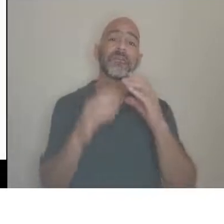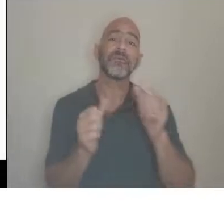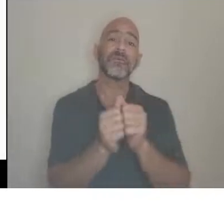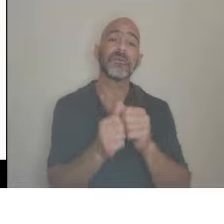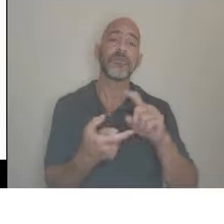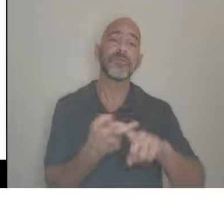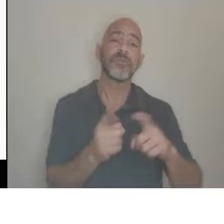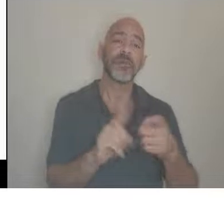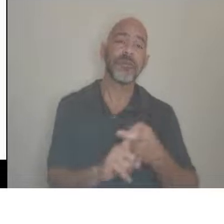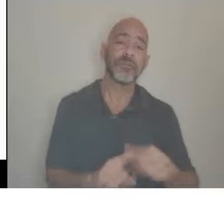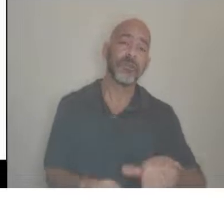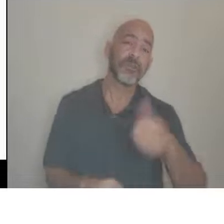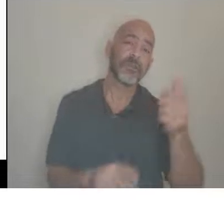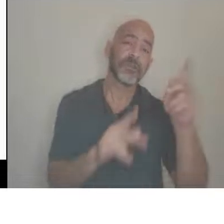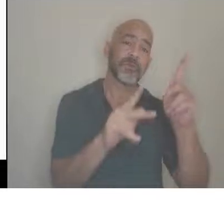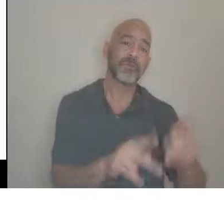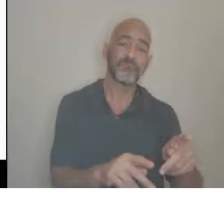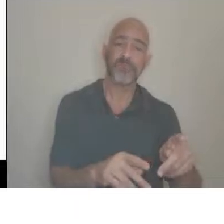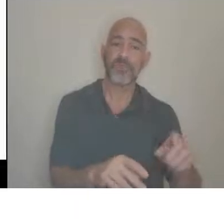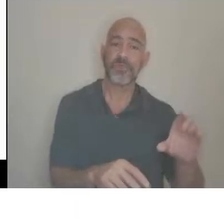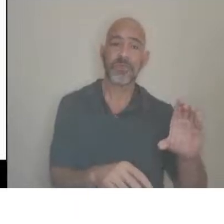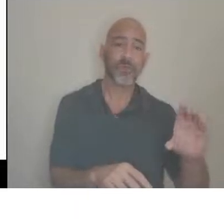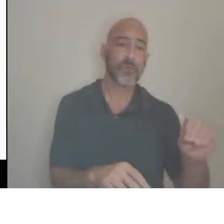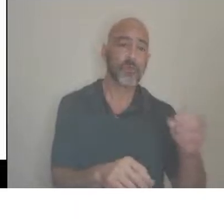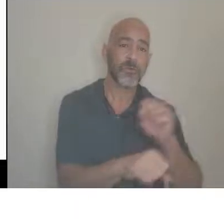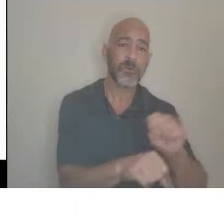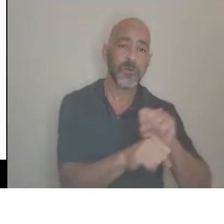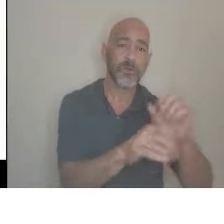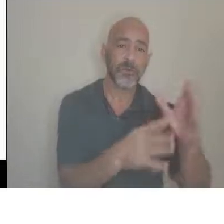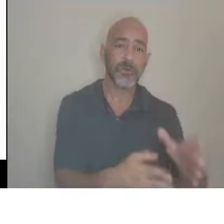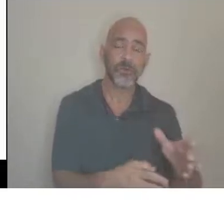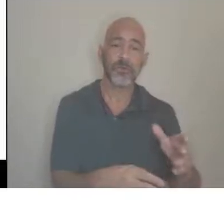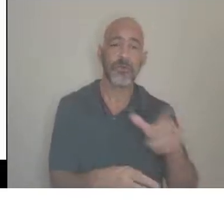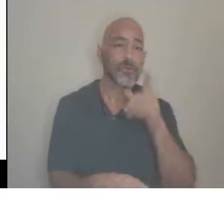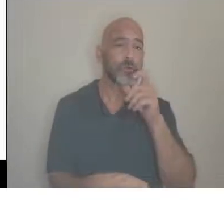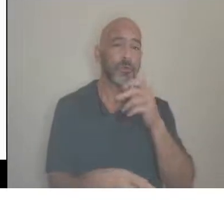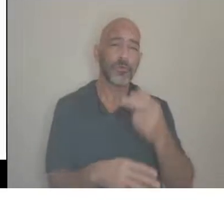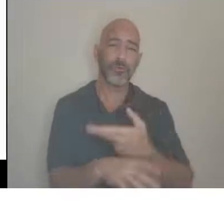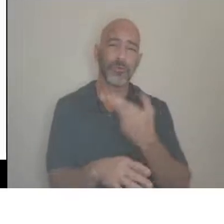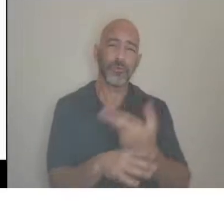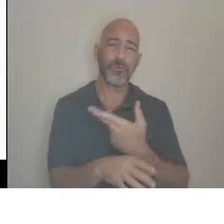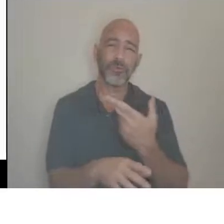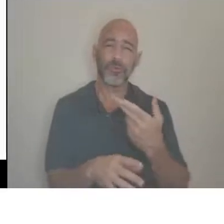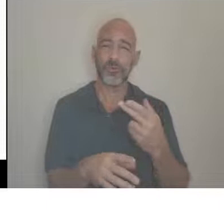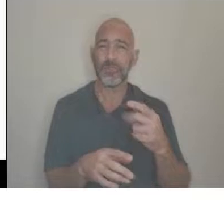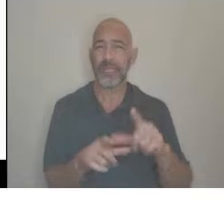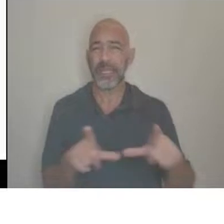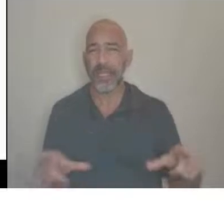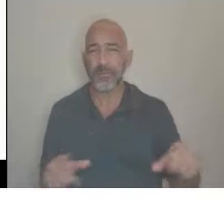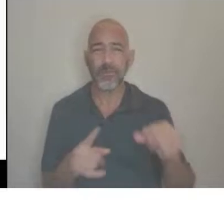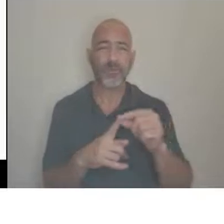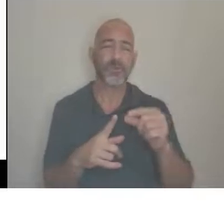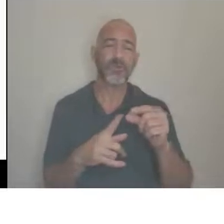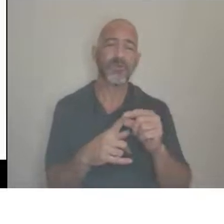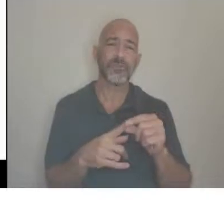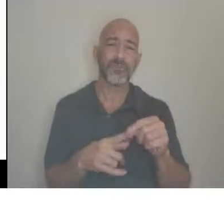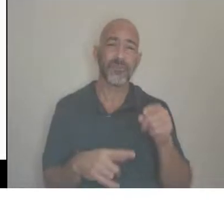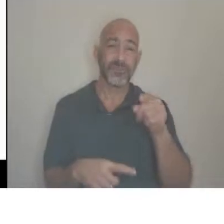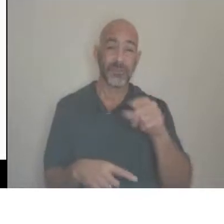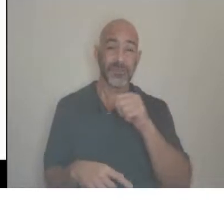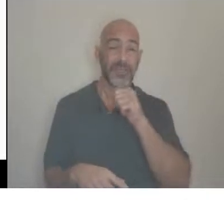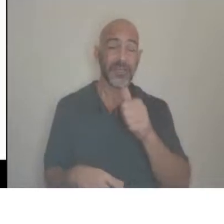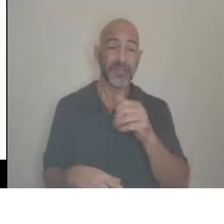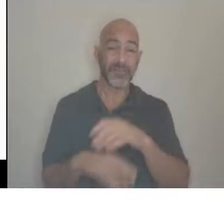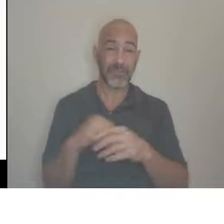or a coworker who's using terminology or acting in ways you don't feel super comfortable with about